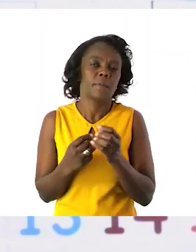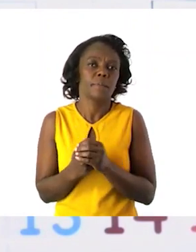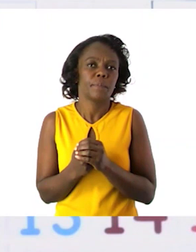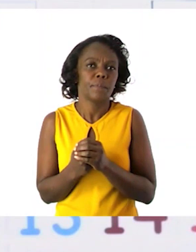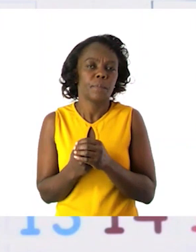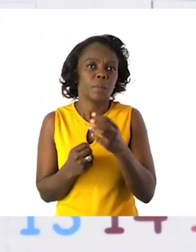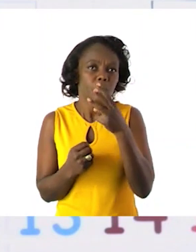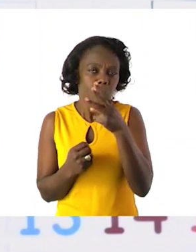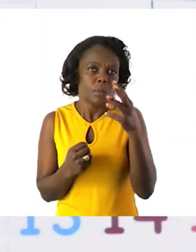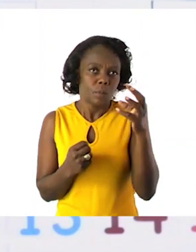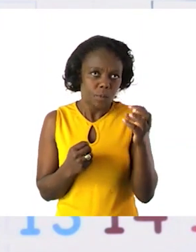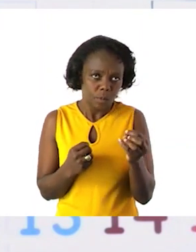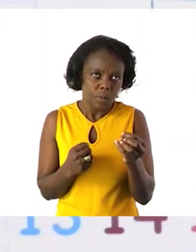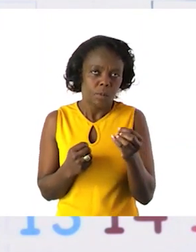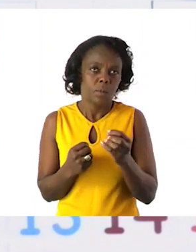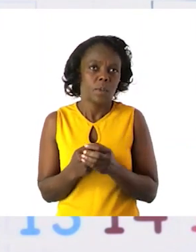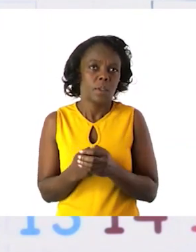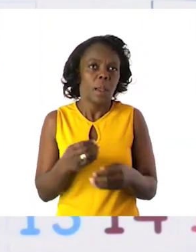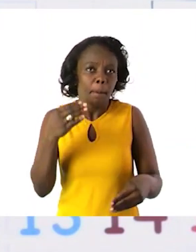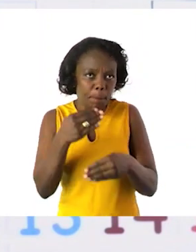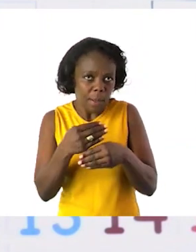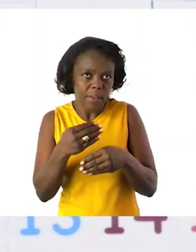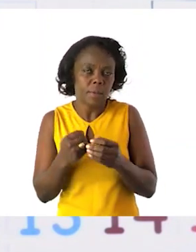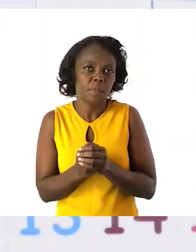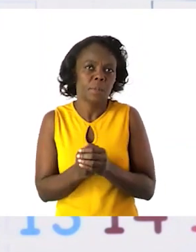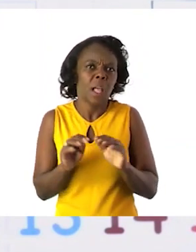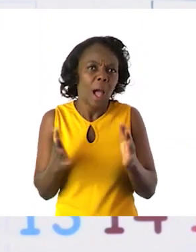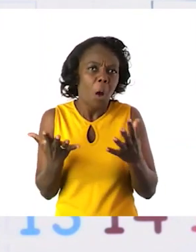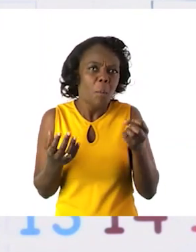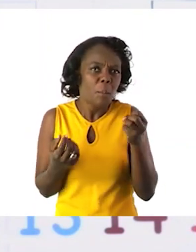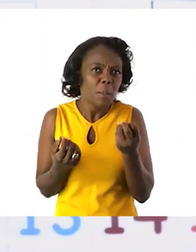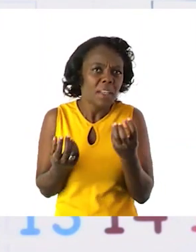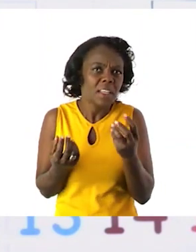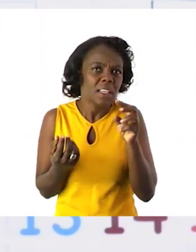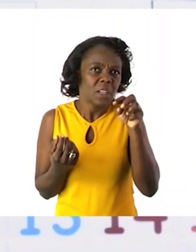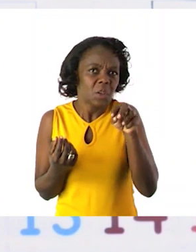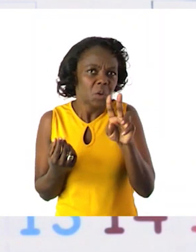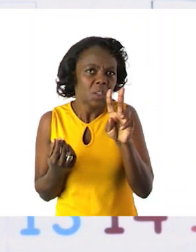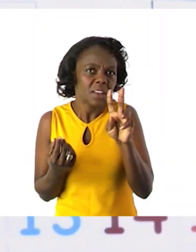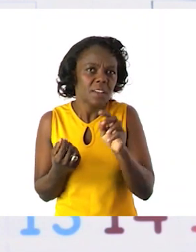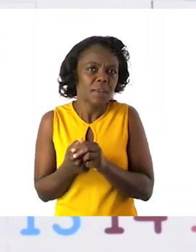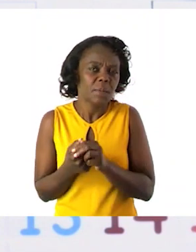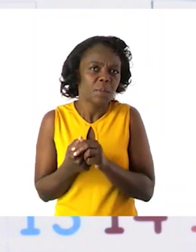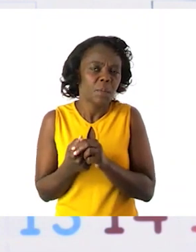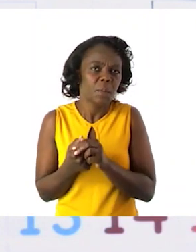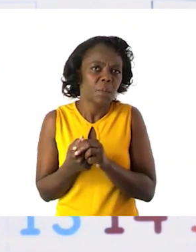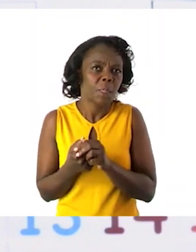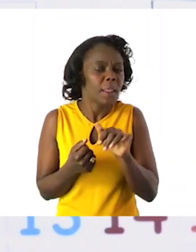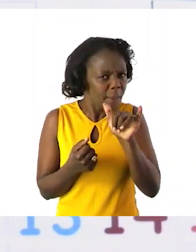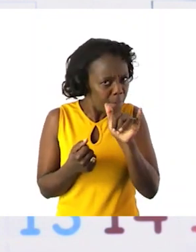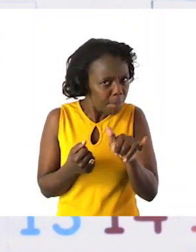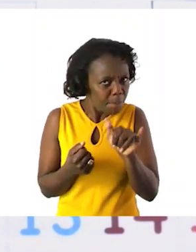30. Therefore you have a 30. Plus how many units do we have? Remember the units remains.